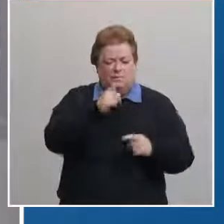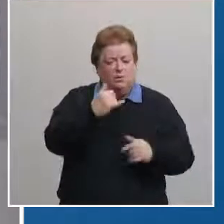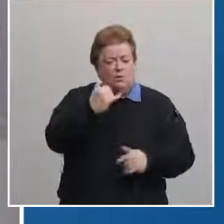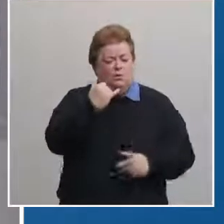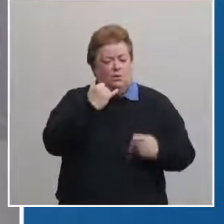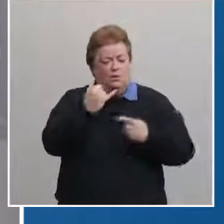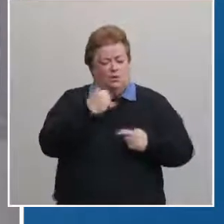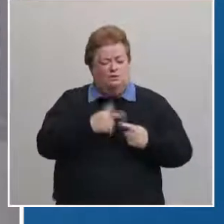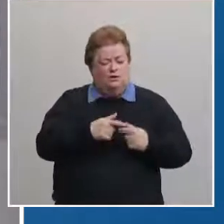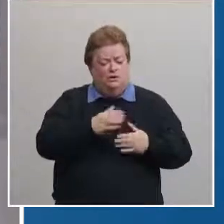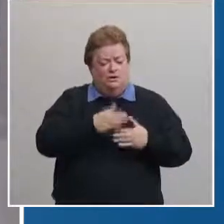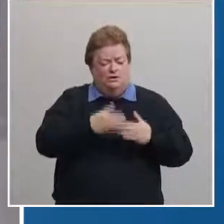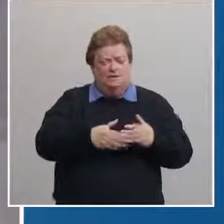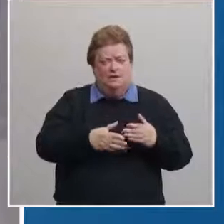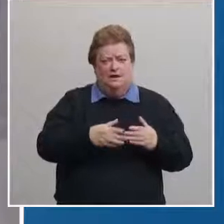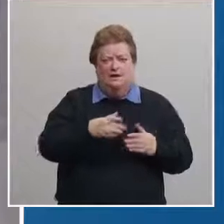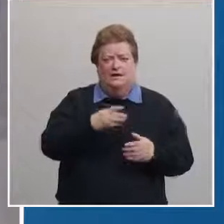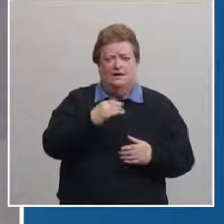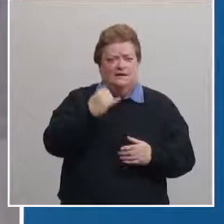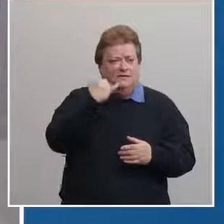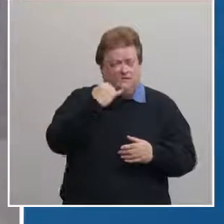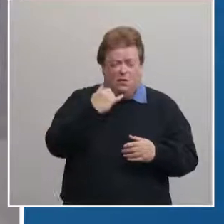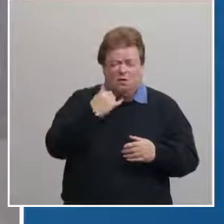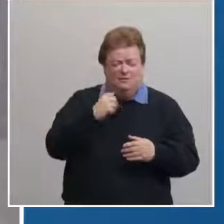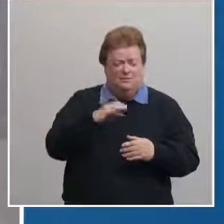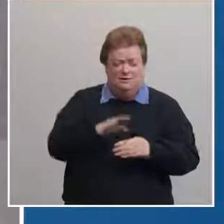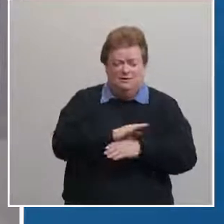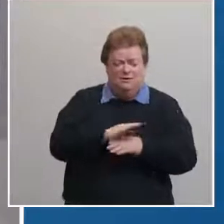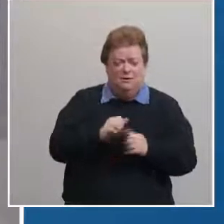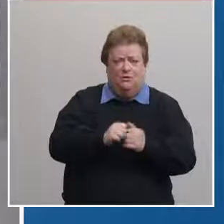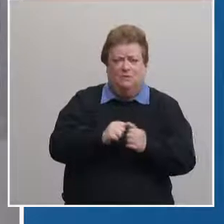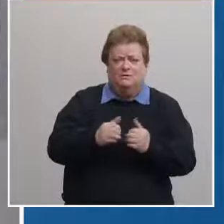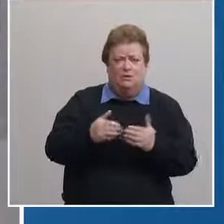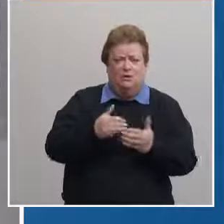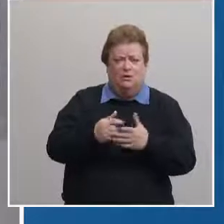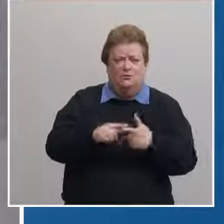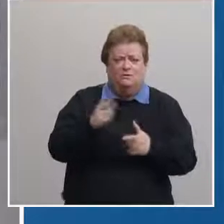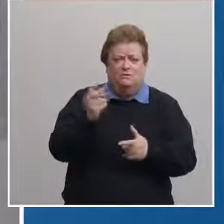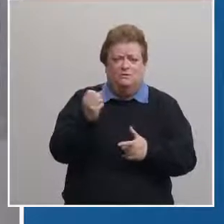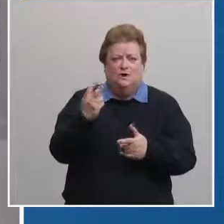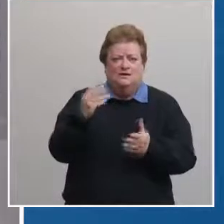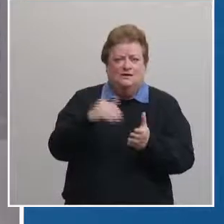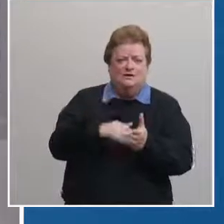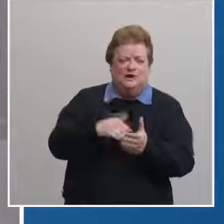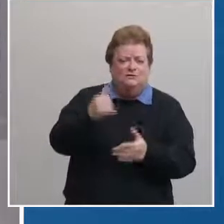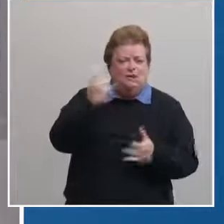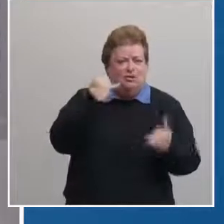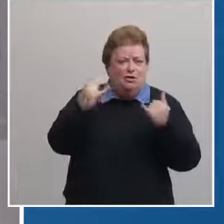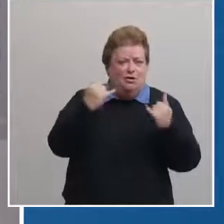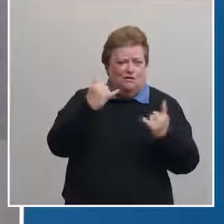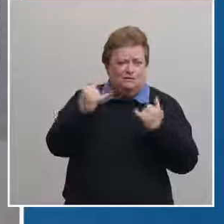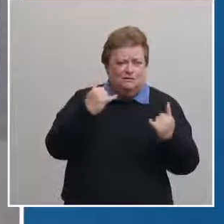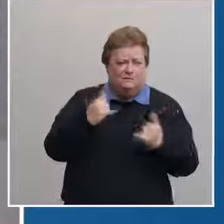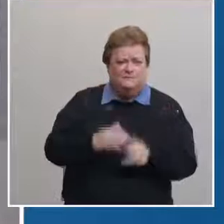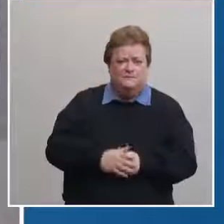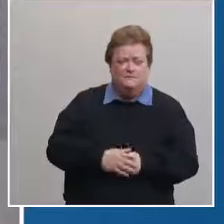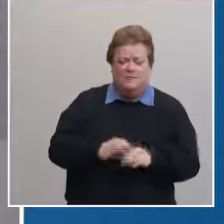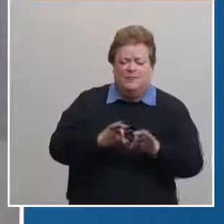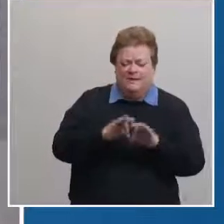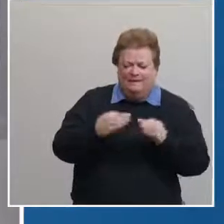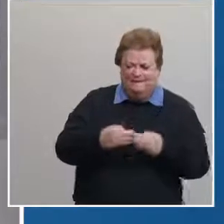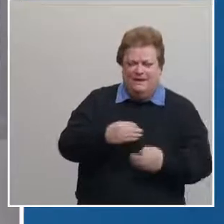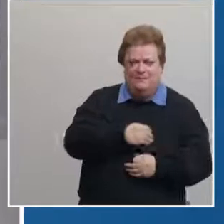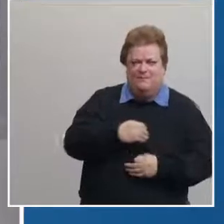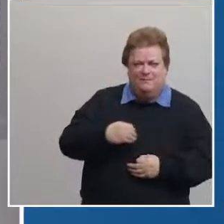the phone has been busy since last Wednesday with close to 12,000 calls family members and caregivers have been